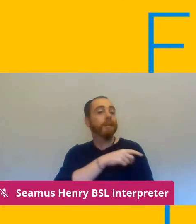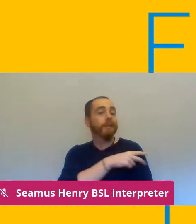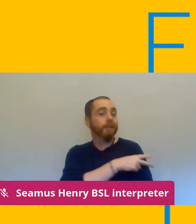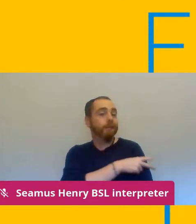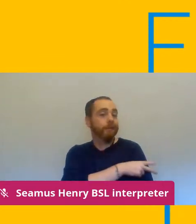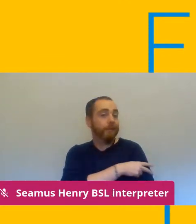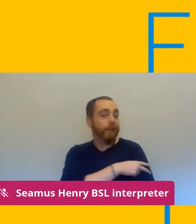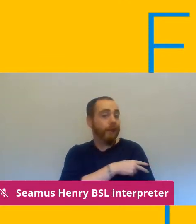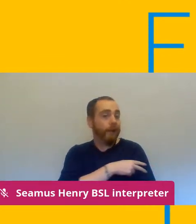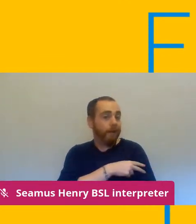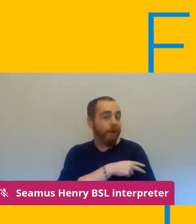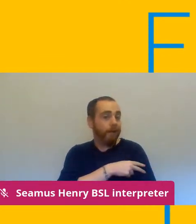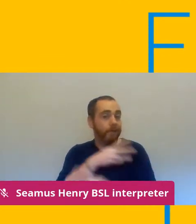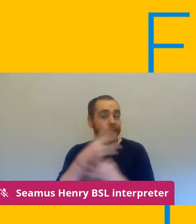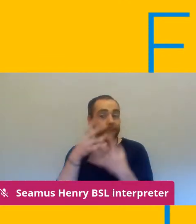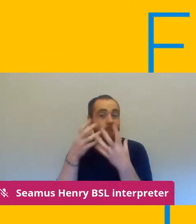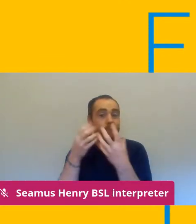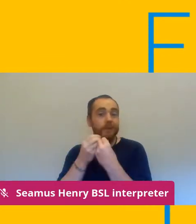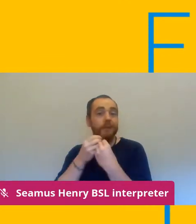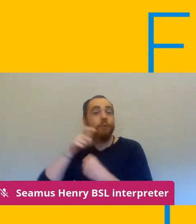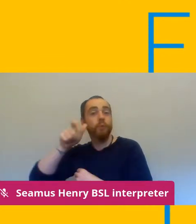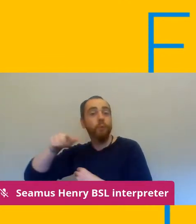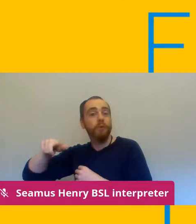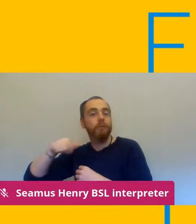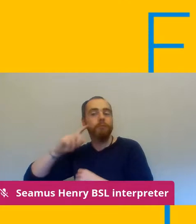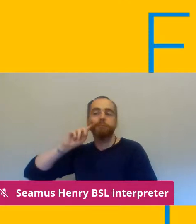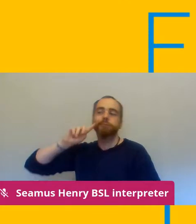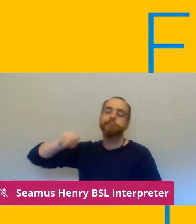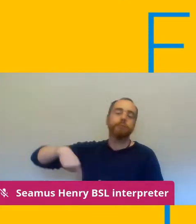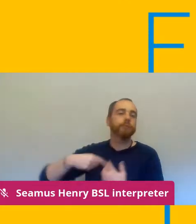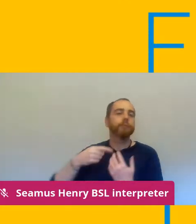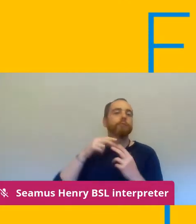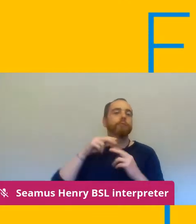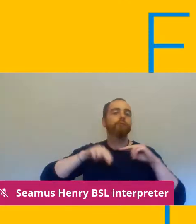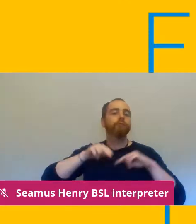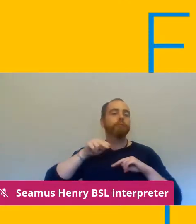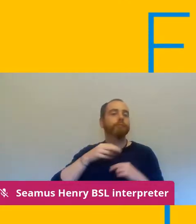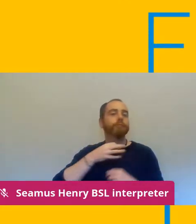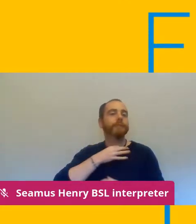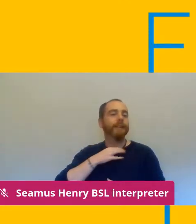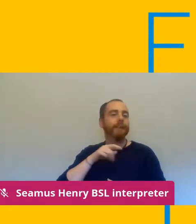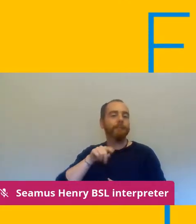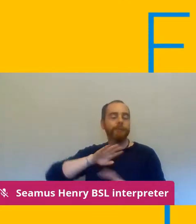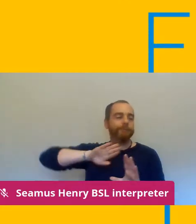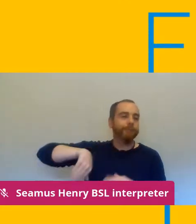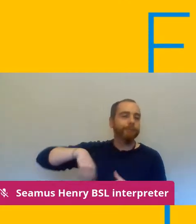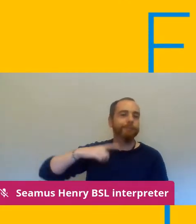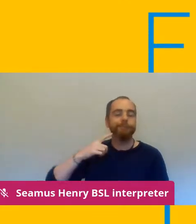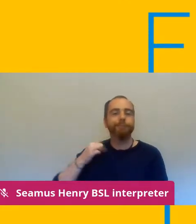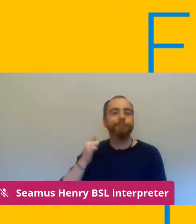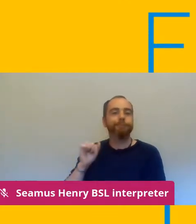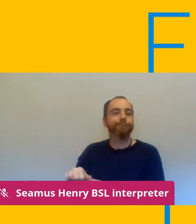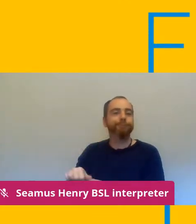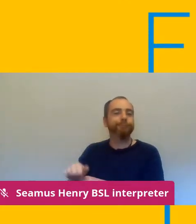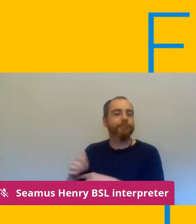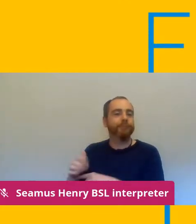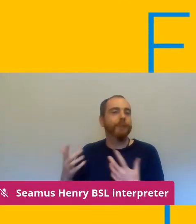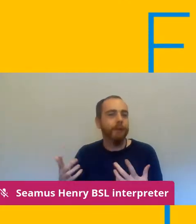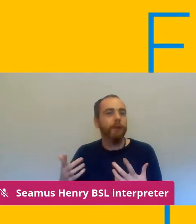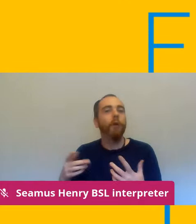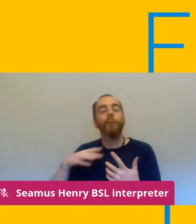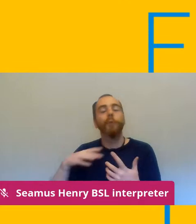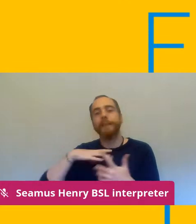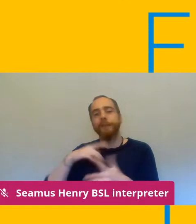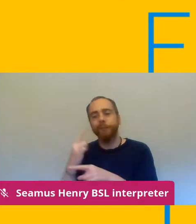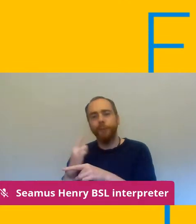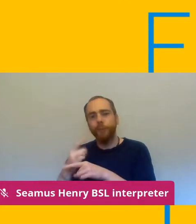so um that's something that we're gonna gonna explore and but certainly you know we need to be putting pressure on our employers